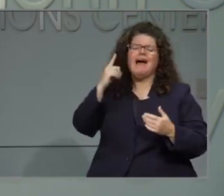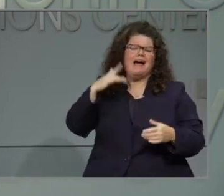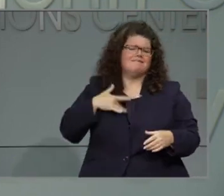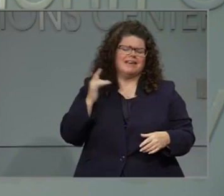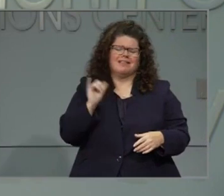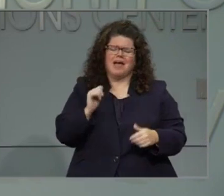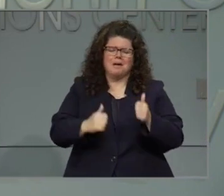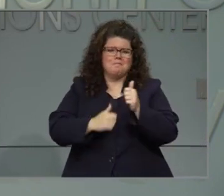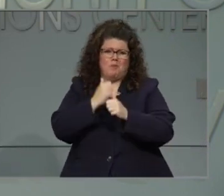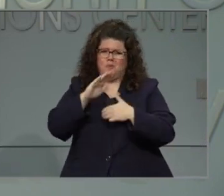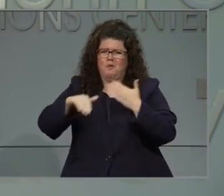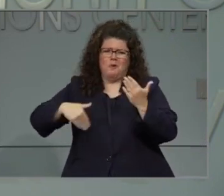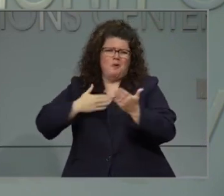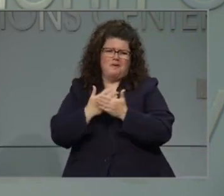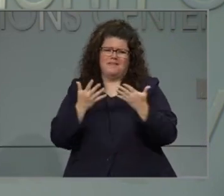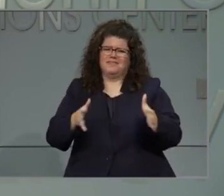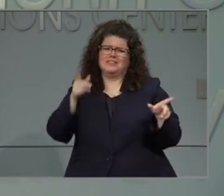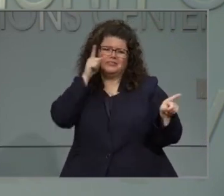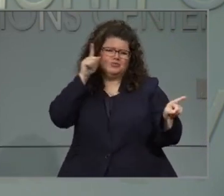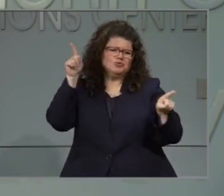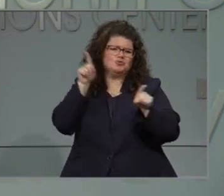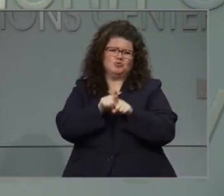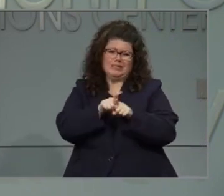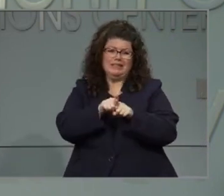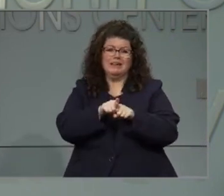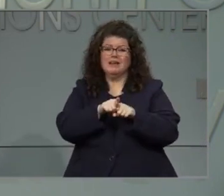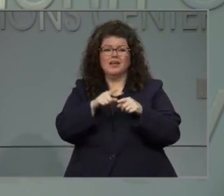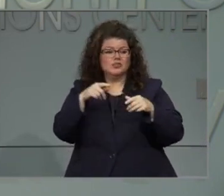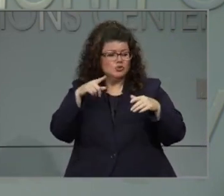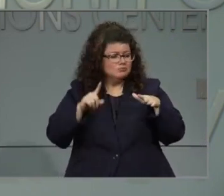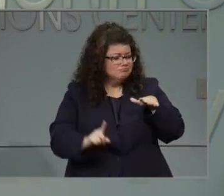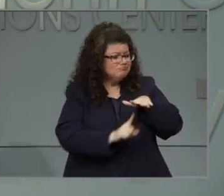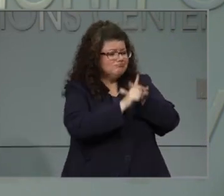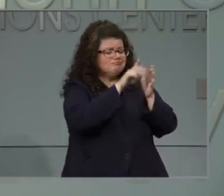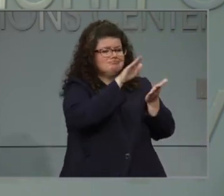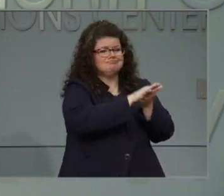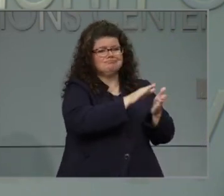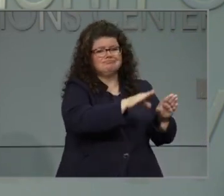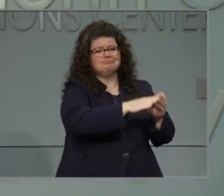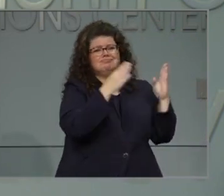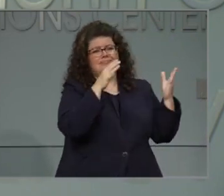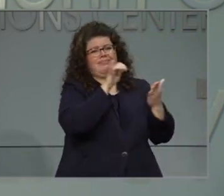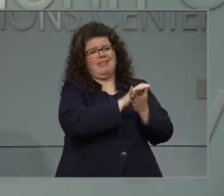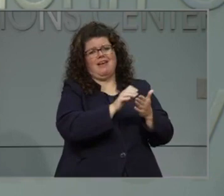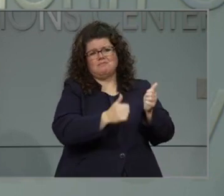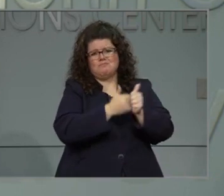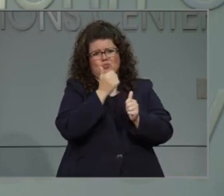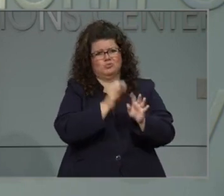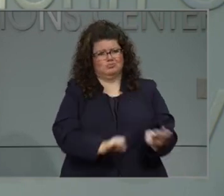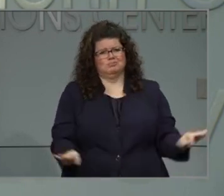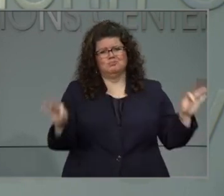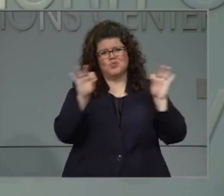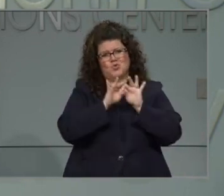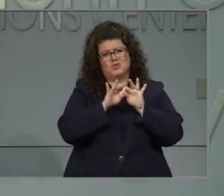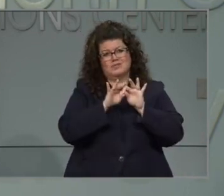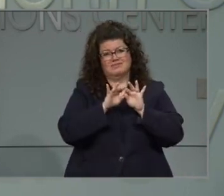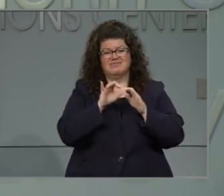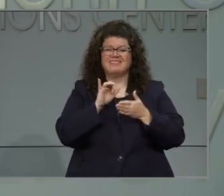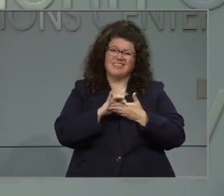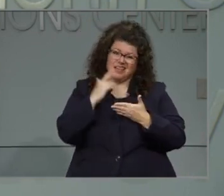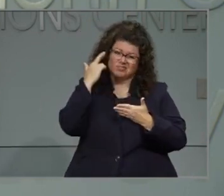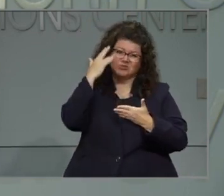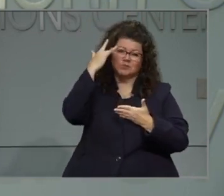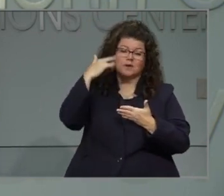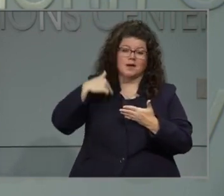particularly for special needs kids, is critical. And it's one of the things that plays into a decision like this because